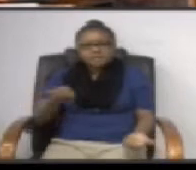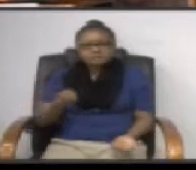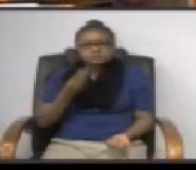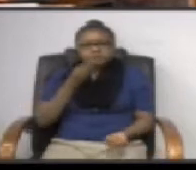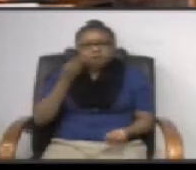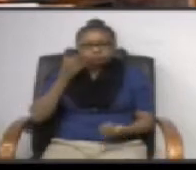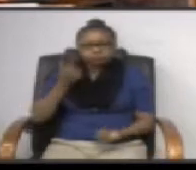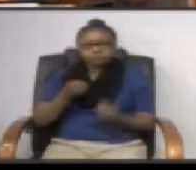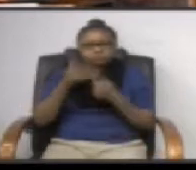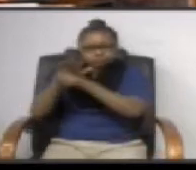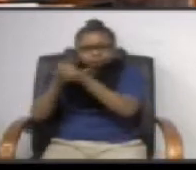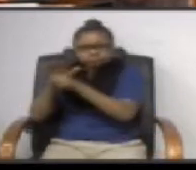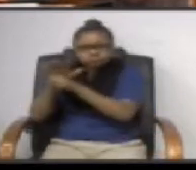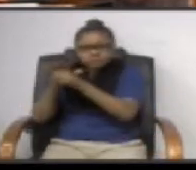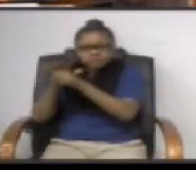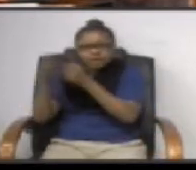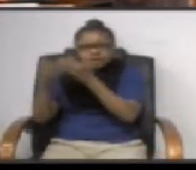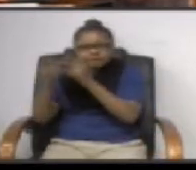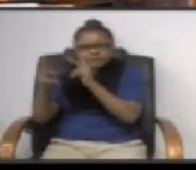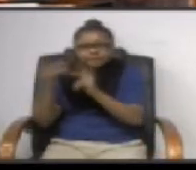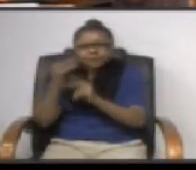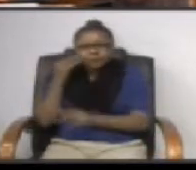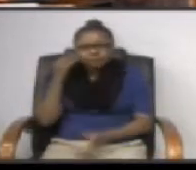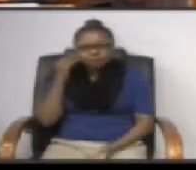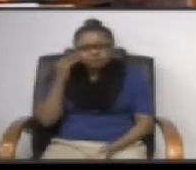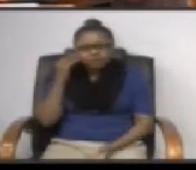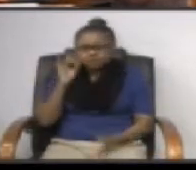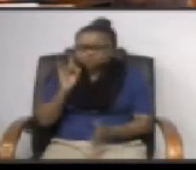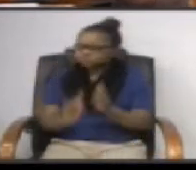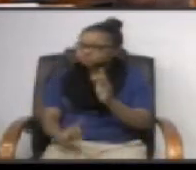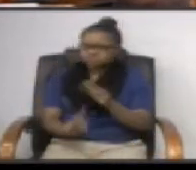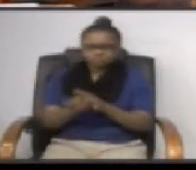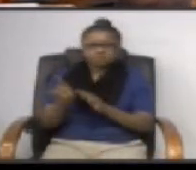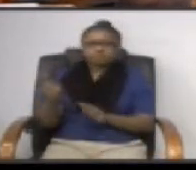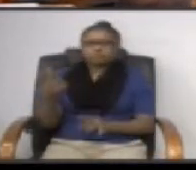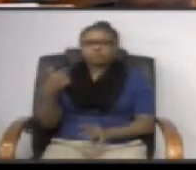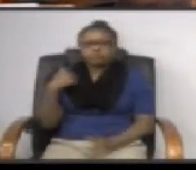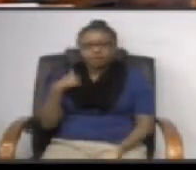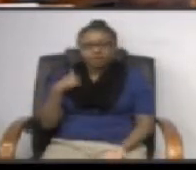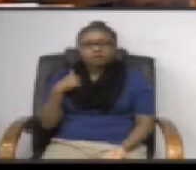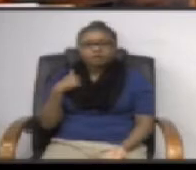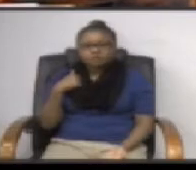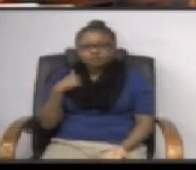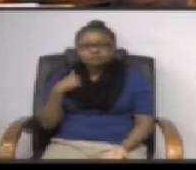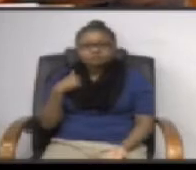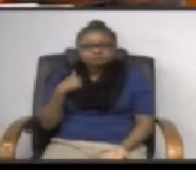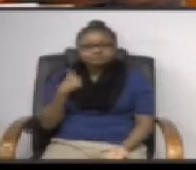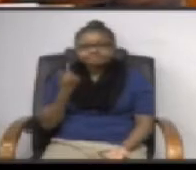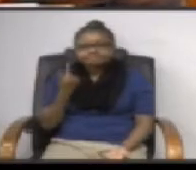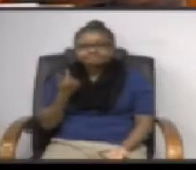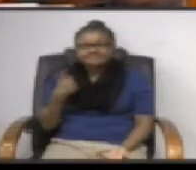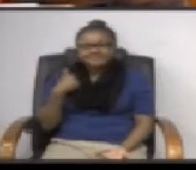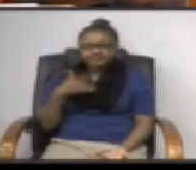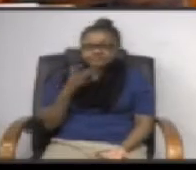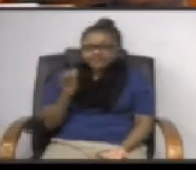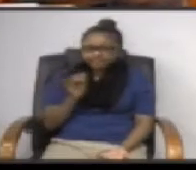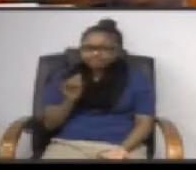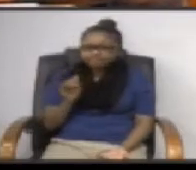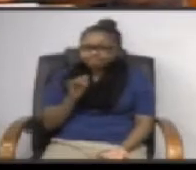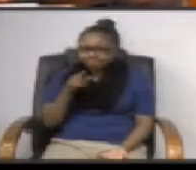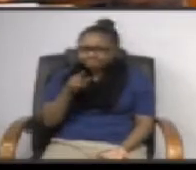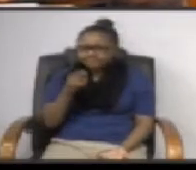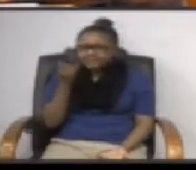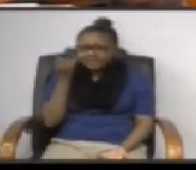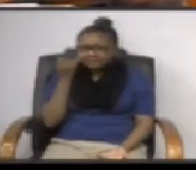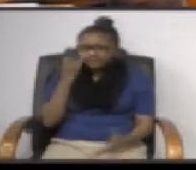area it's right next to people's homes and i i believe you know i'm in the same belief that